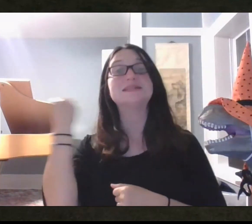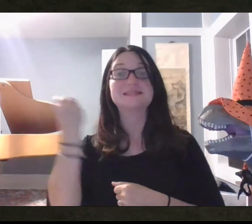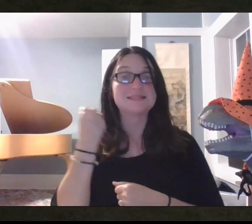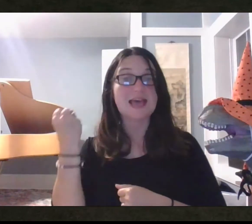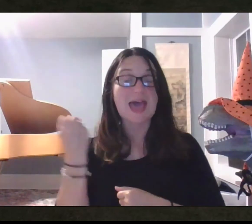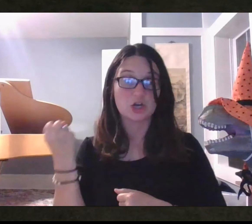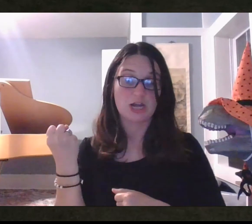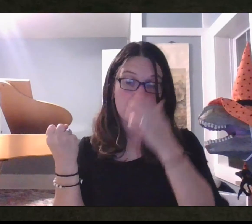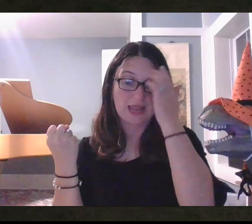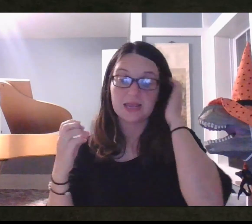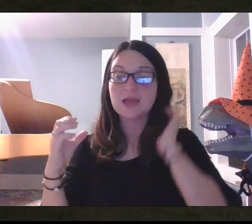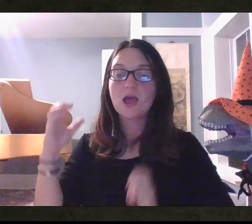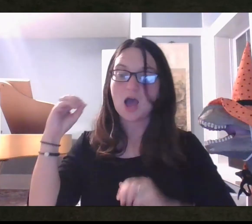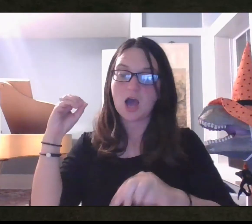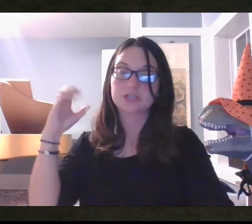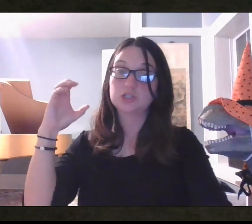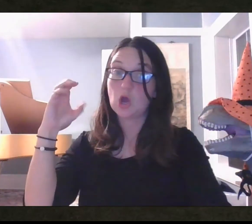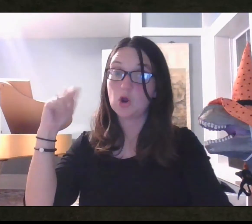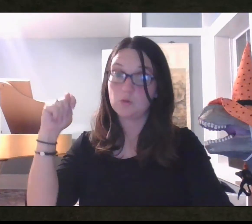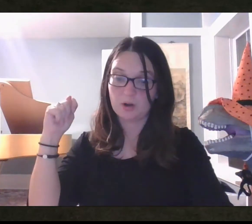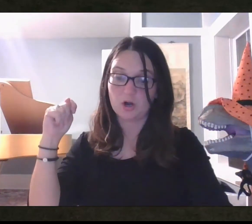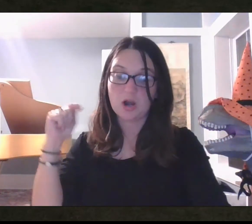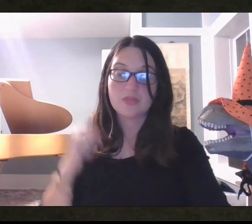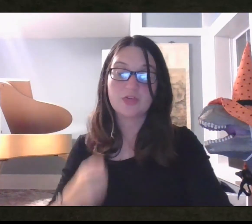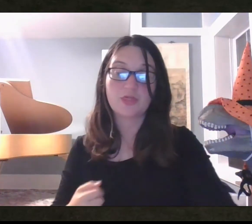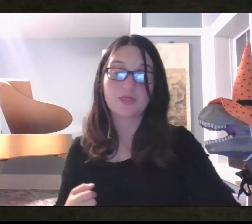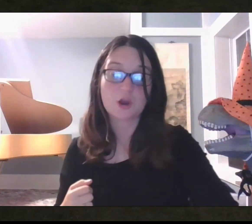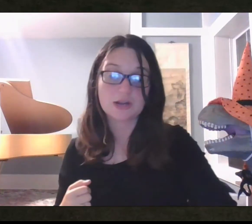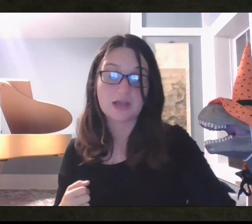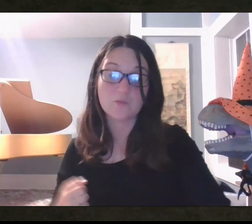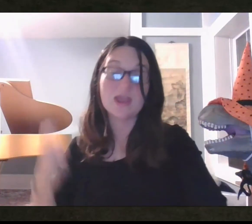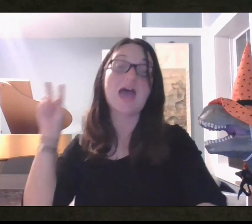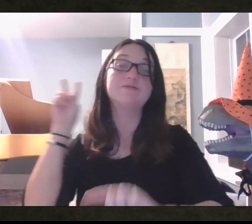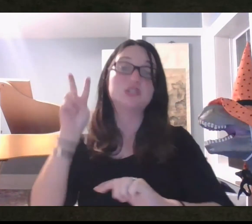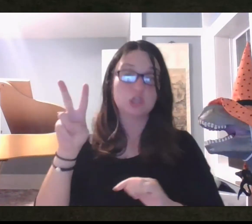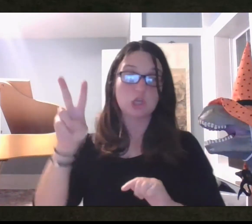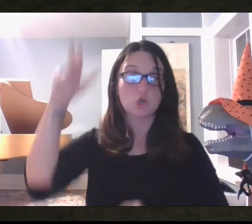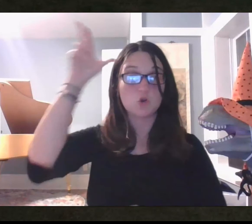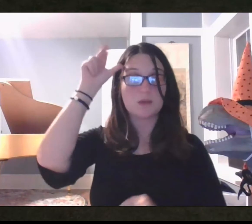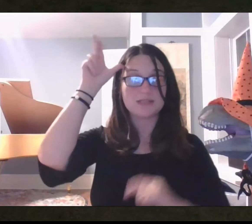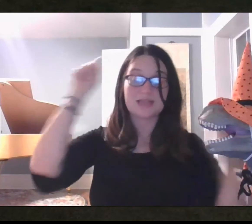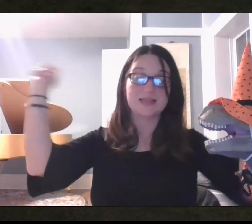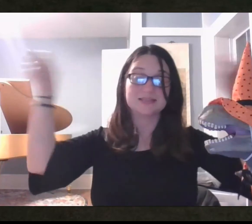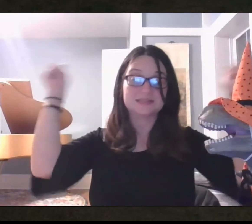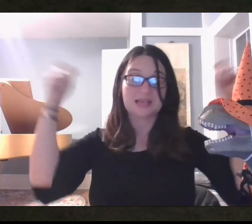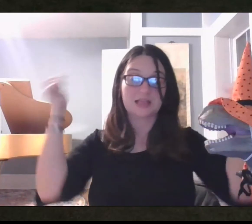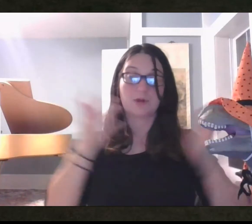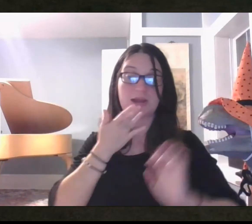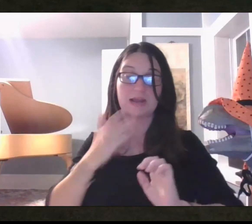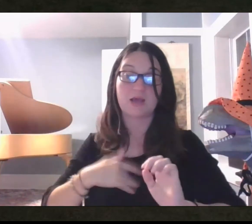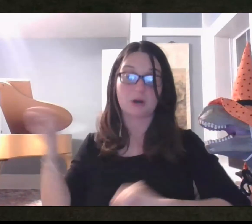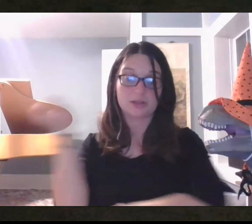on Saturday, October the 30th, we have two Mustangs